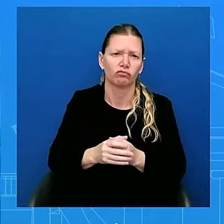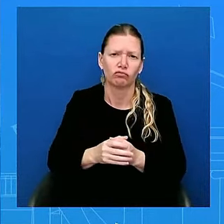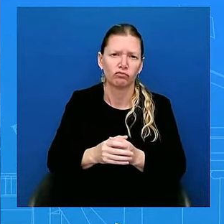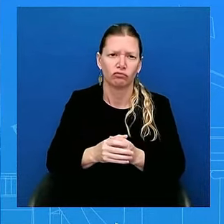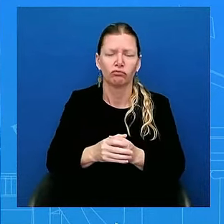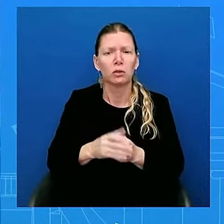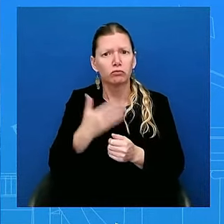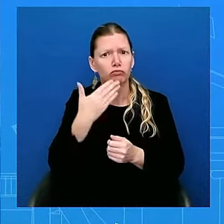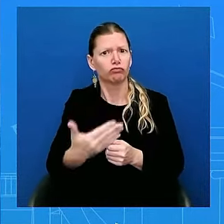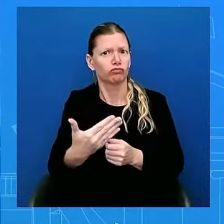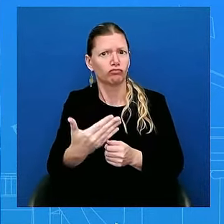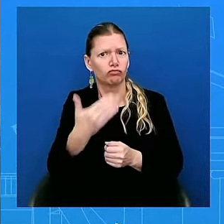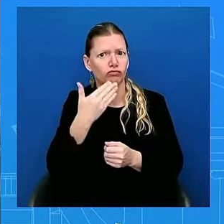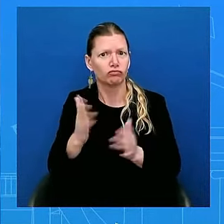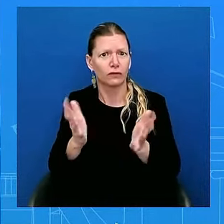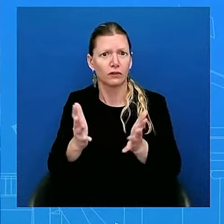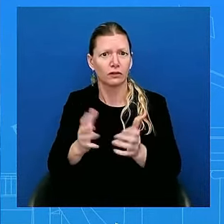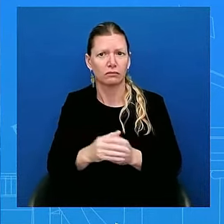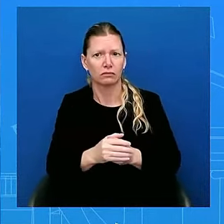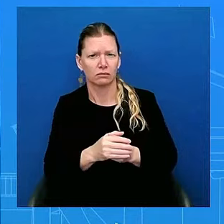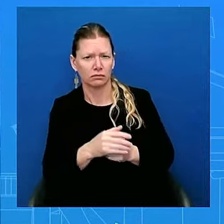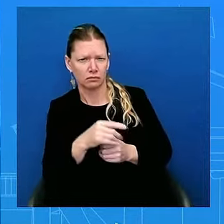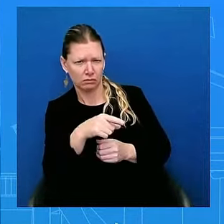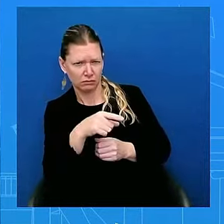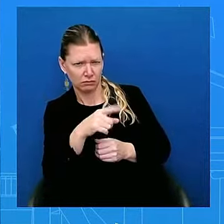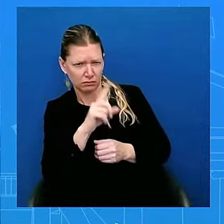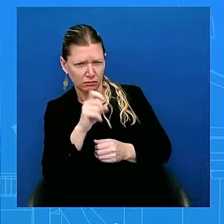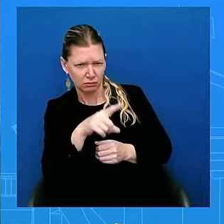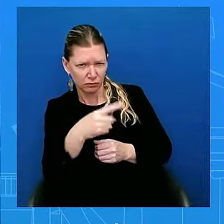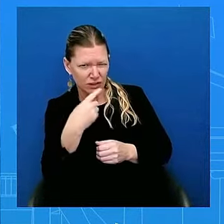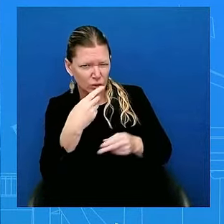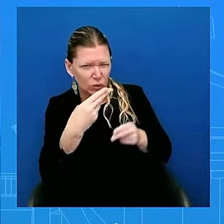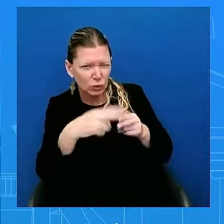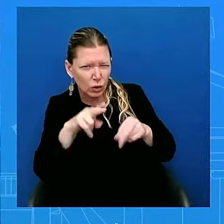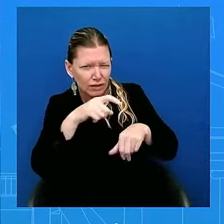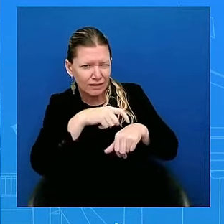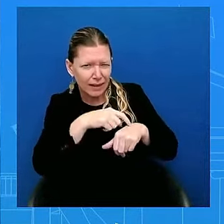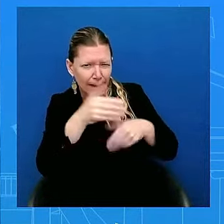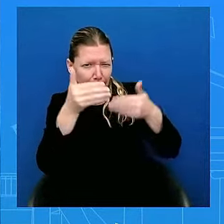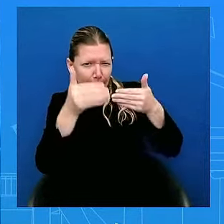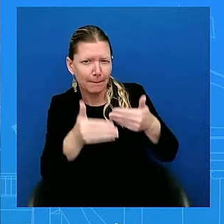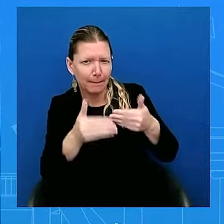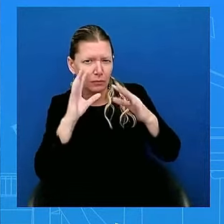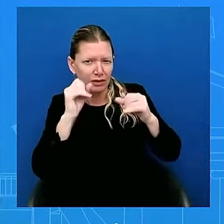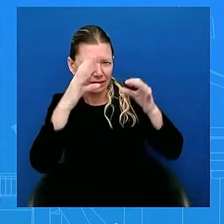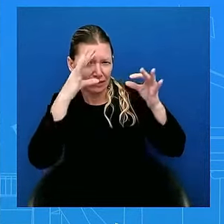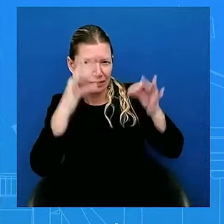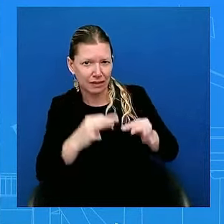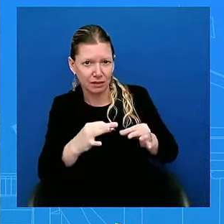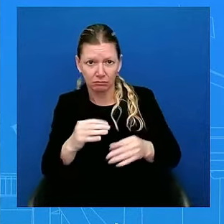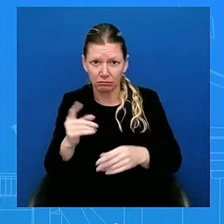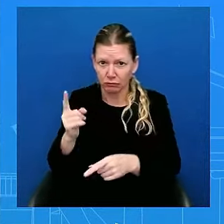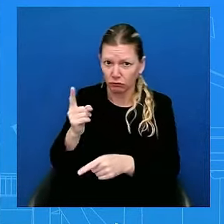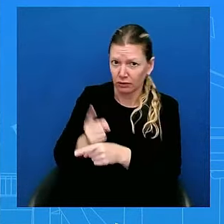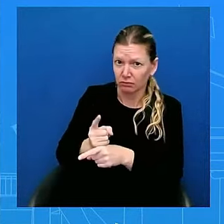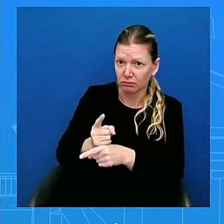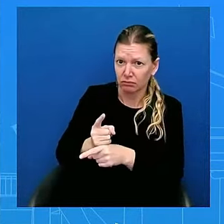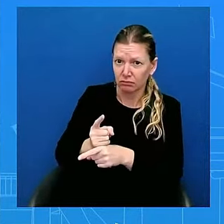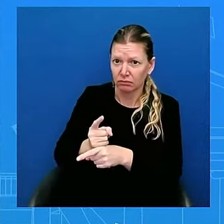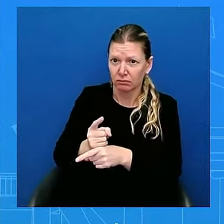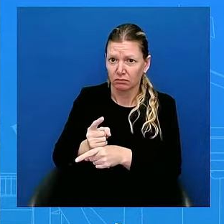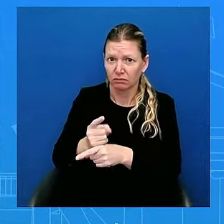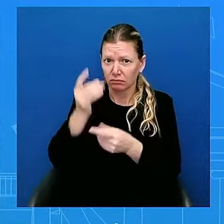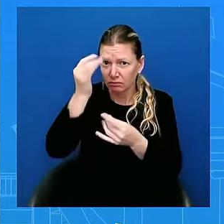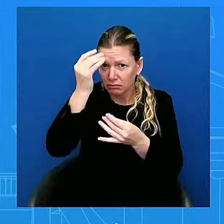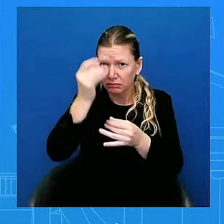short timeframe in which the president was advised. In making that decision, right? When he started thinking about it and making that decision, it started